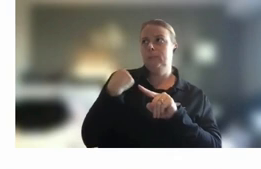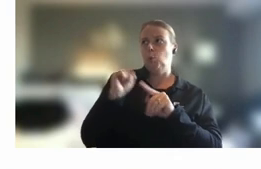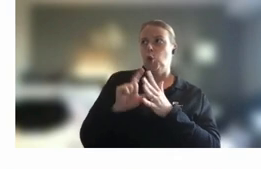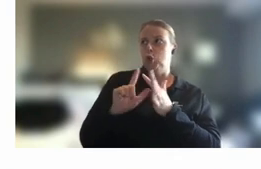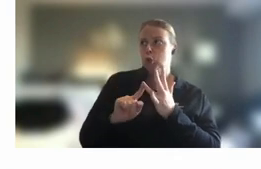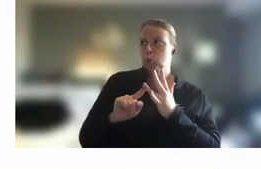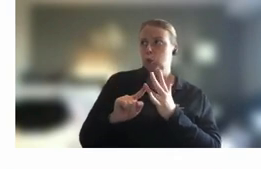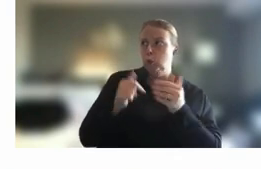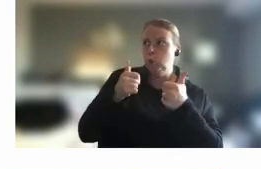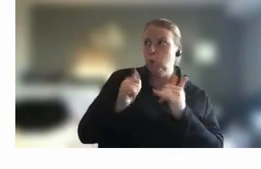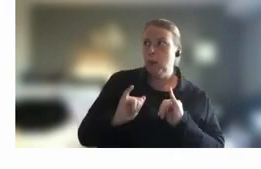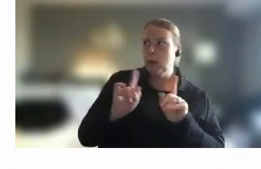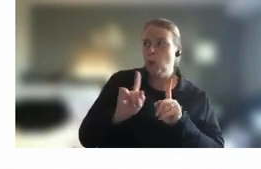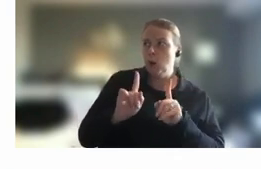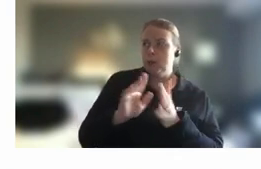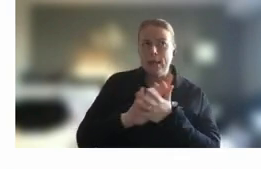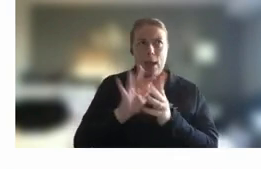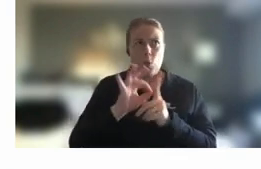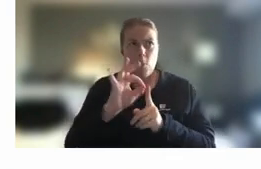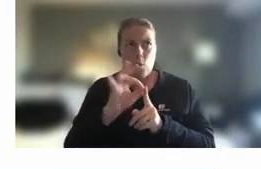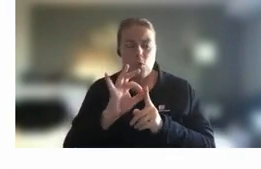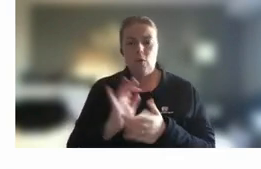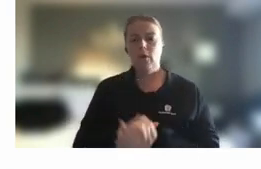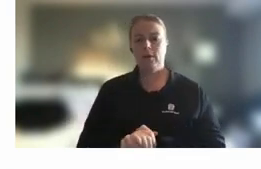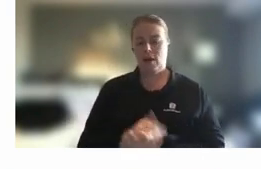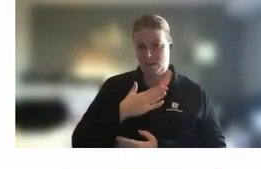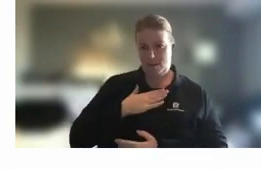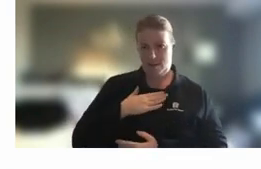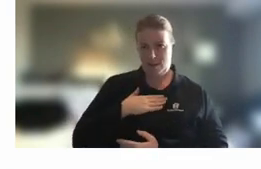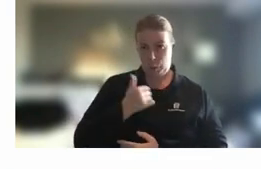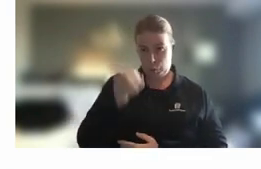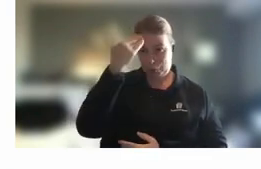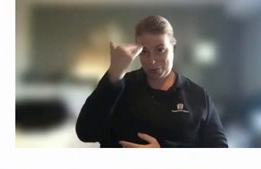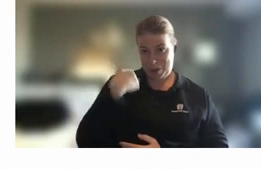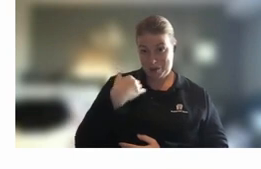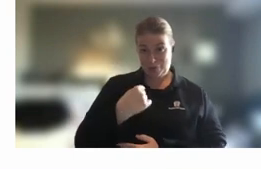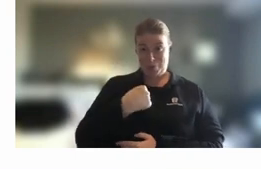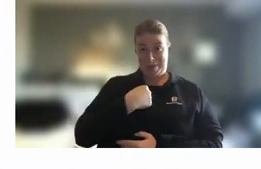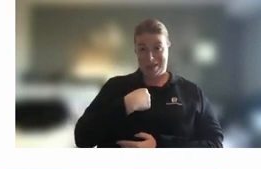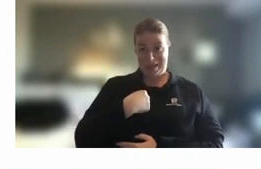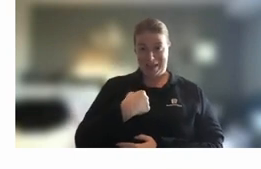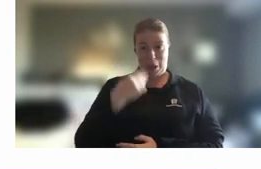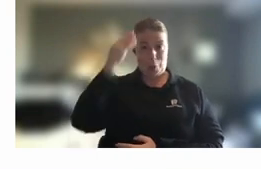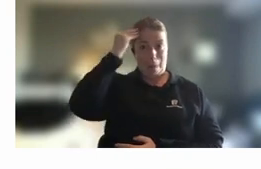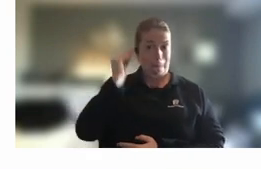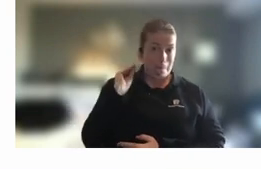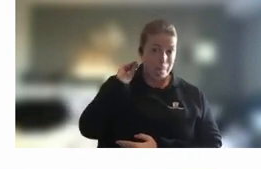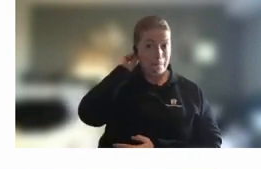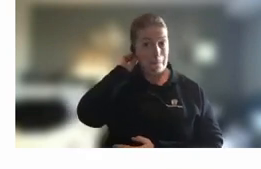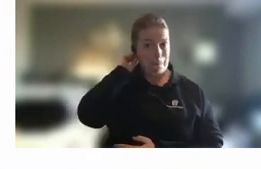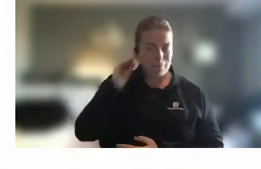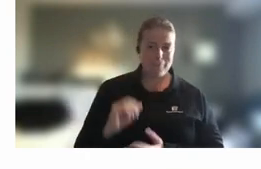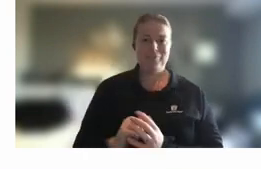worked well what you could improve I really I really like that it's a good reminder for me I might take that as a snippet from today